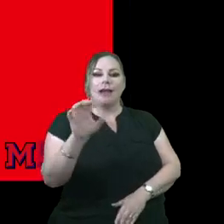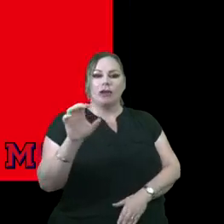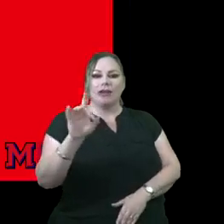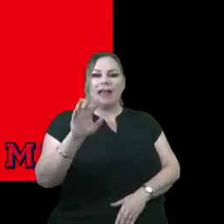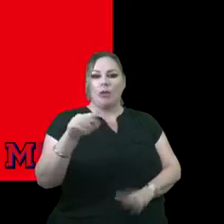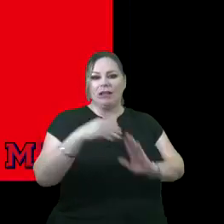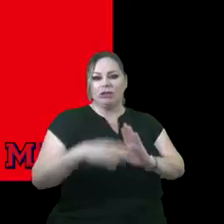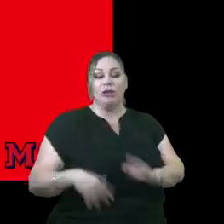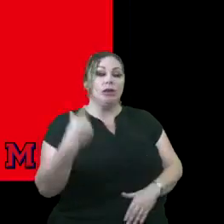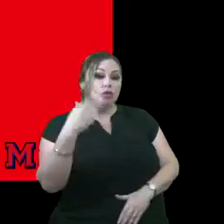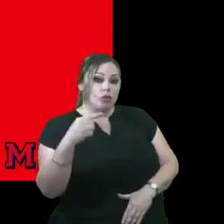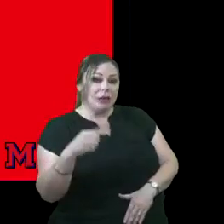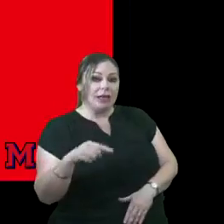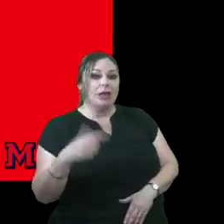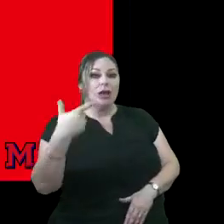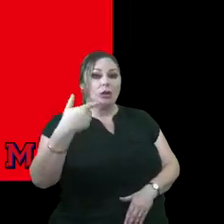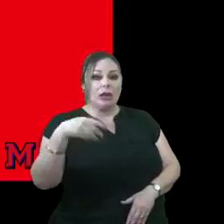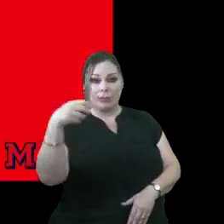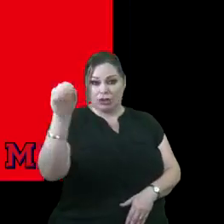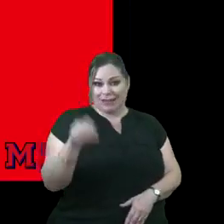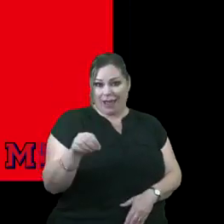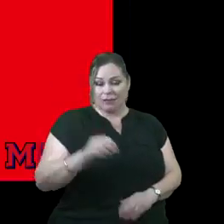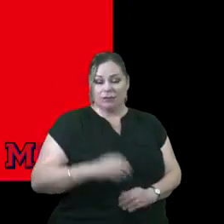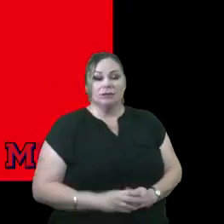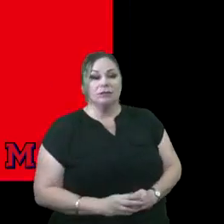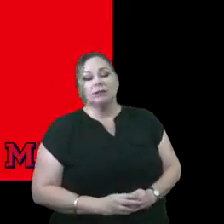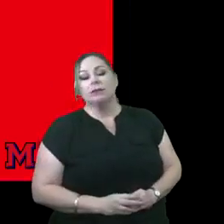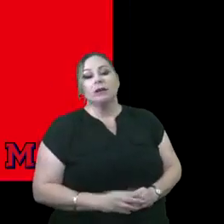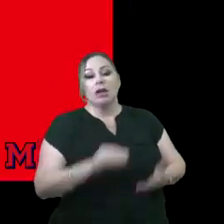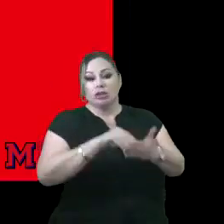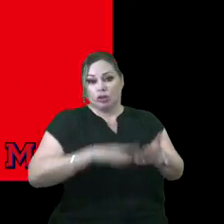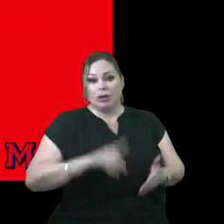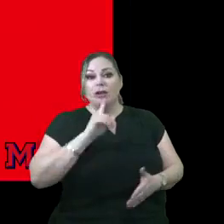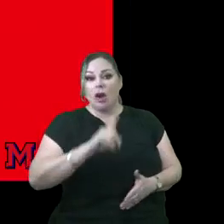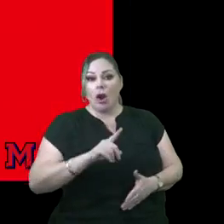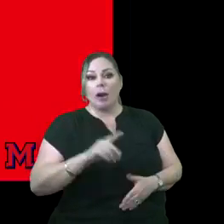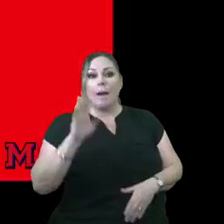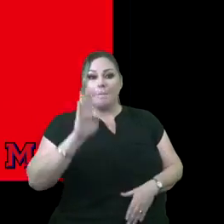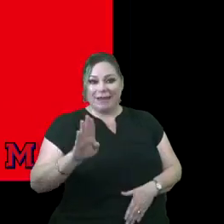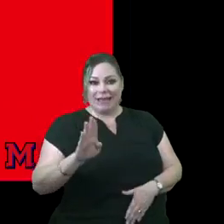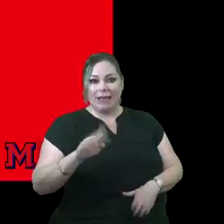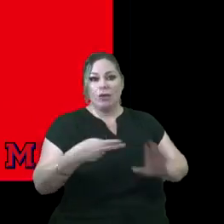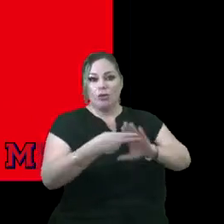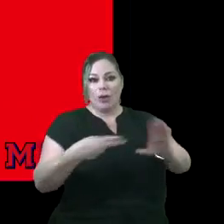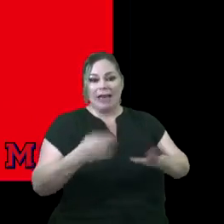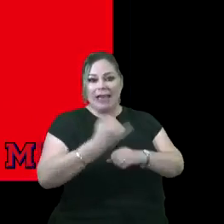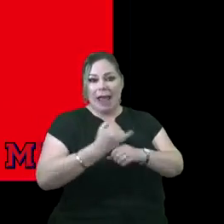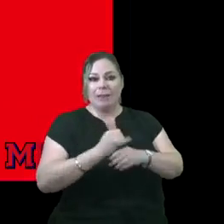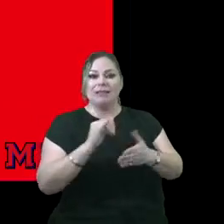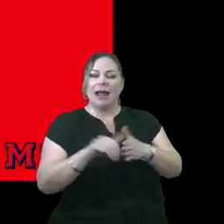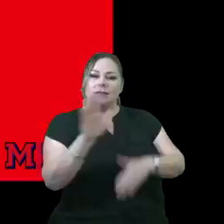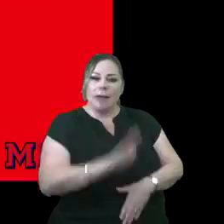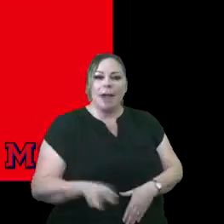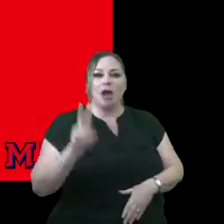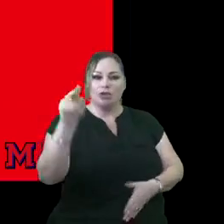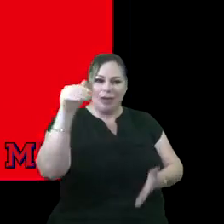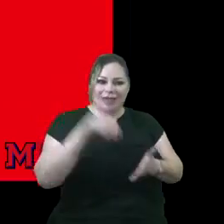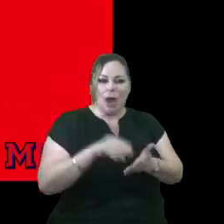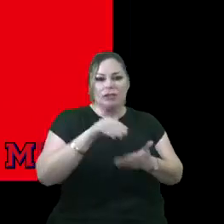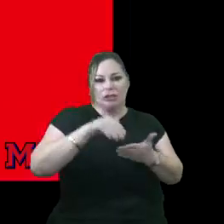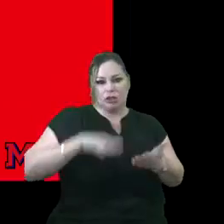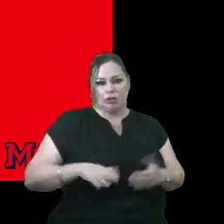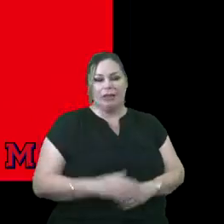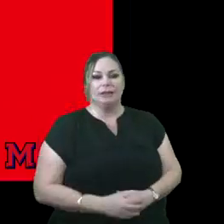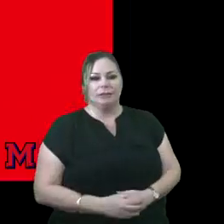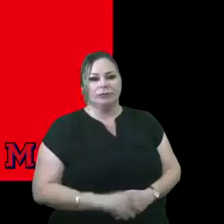In green we have 21% of our Manor ISD scholars that are sitting in a B rated campus which is approximately 2,000 students, 1